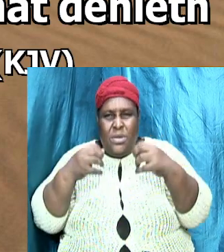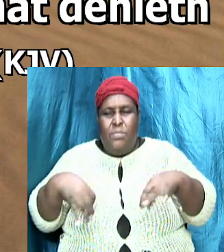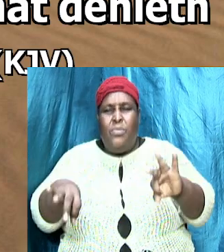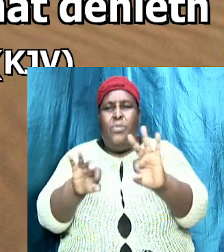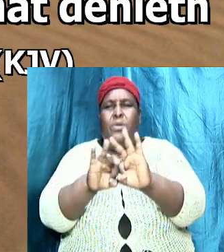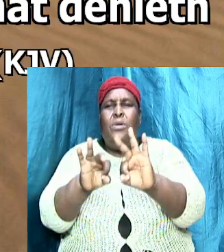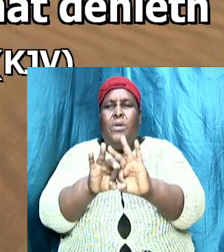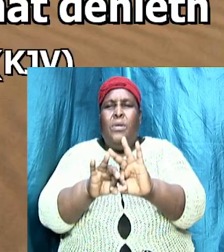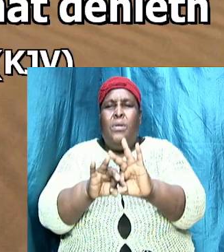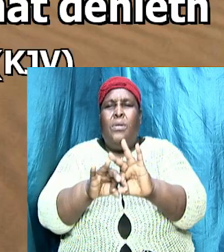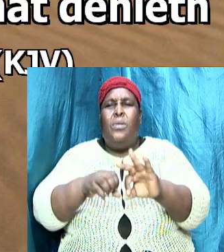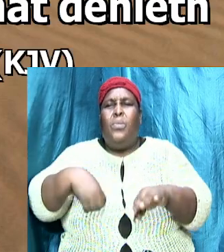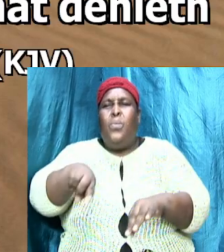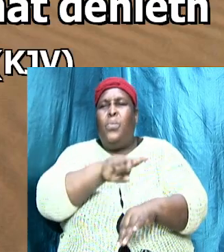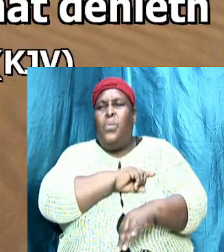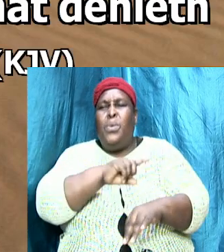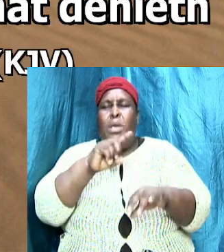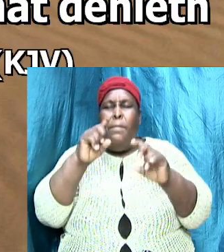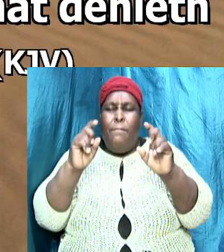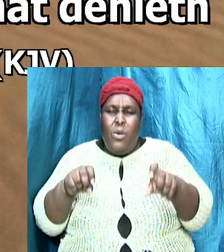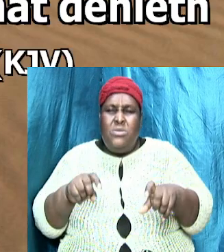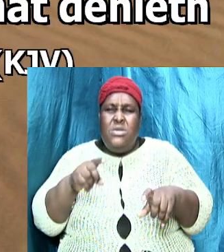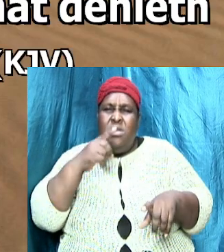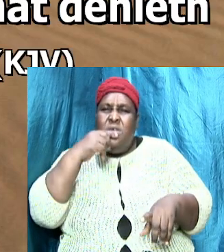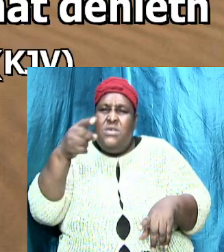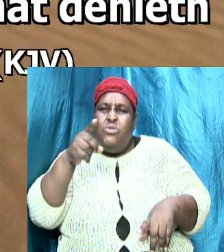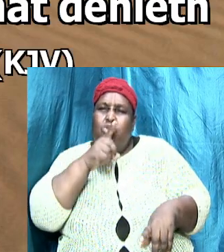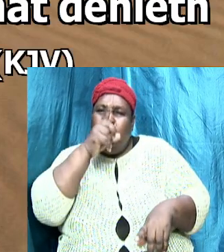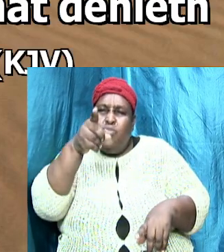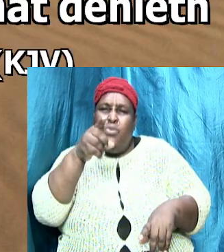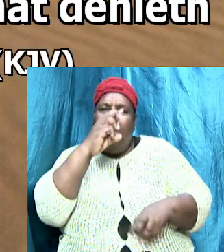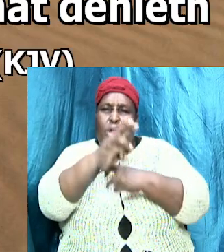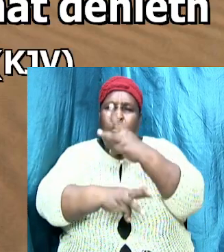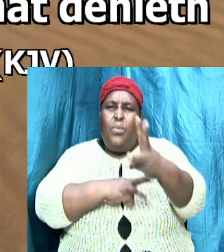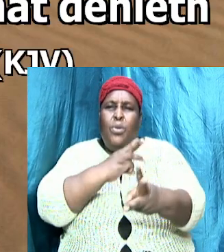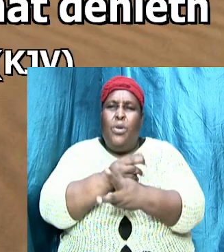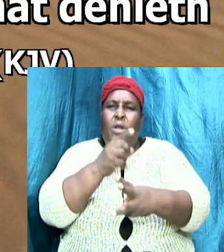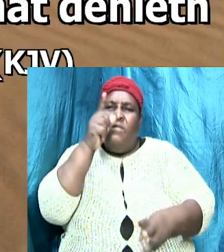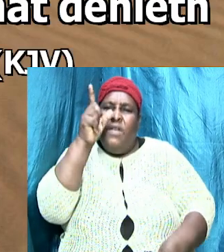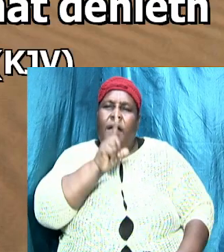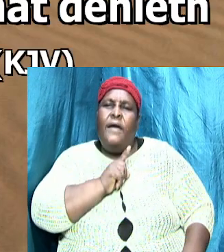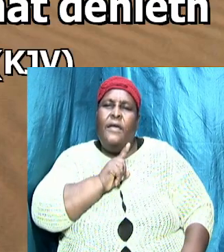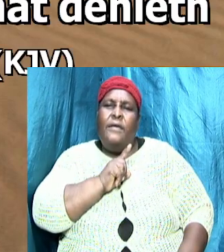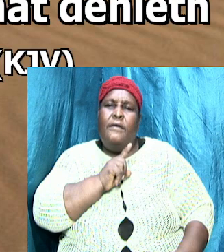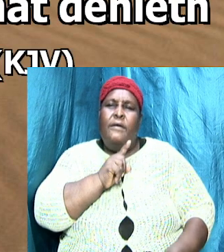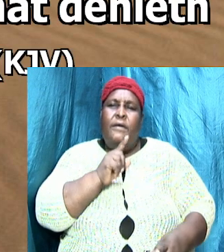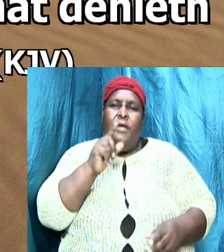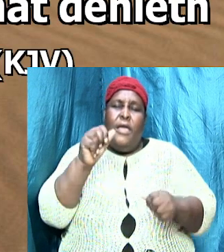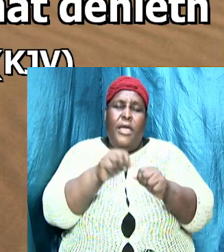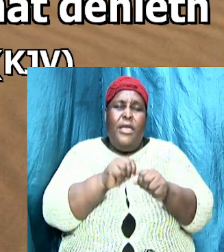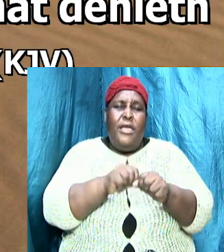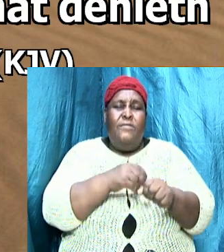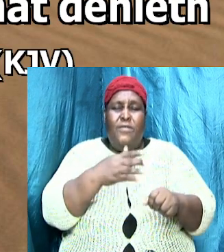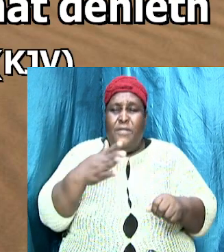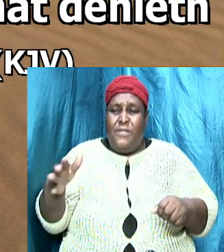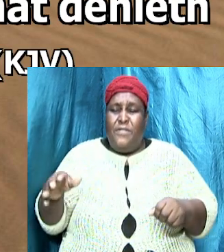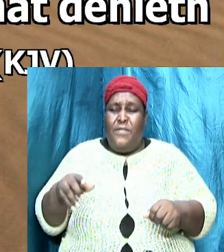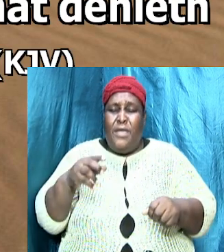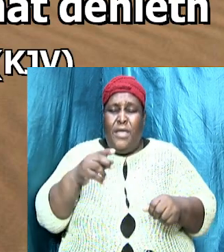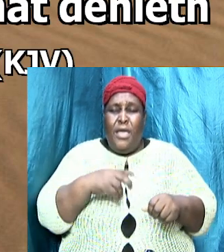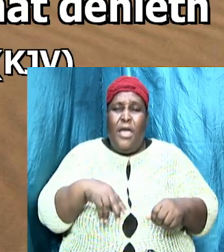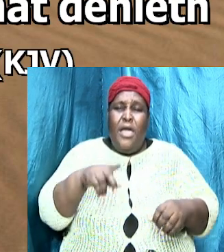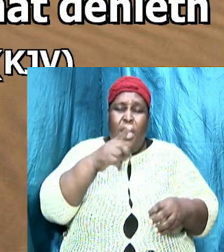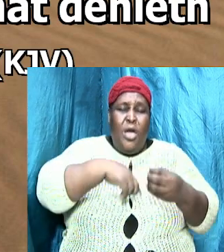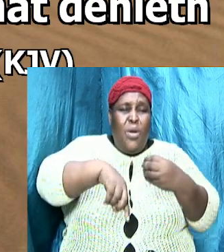in a world of falsehood everything around us church is presenting